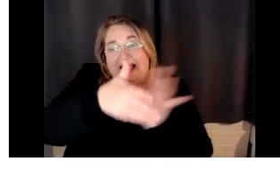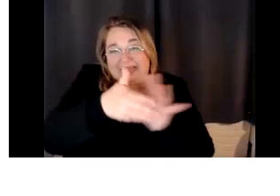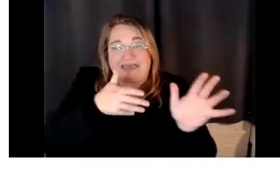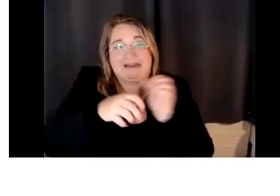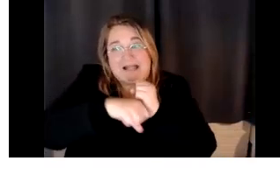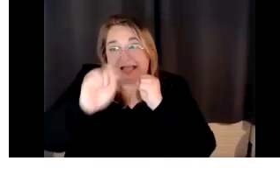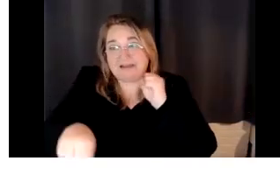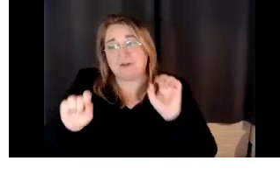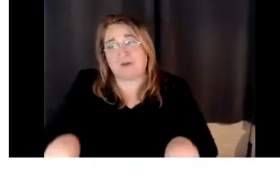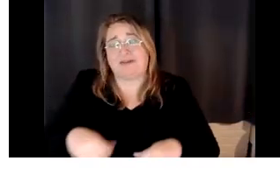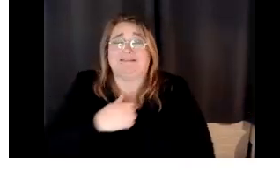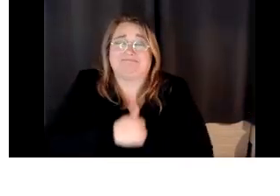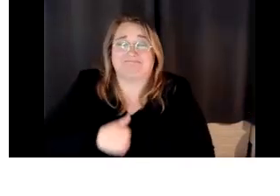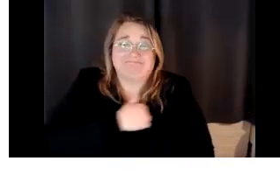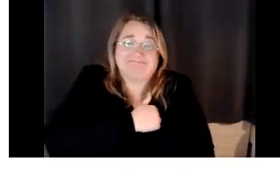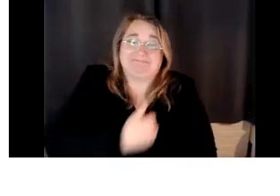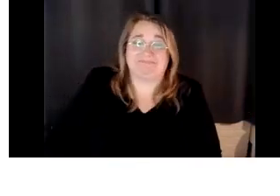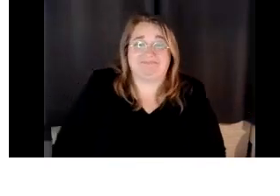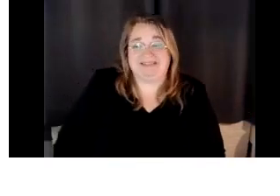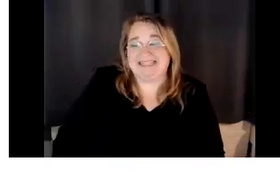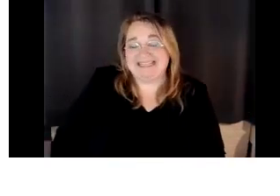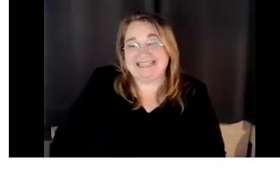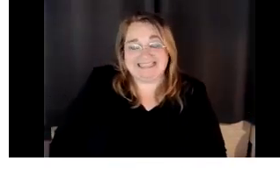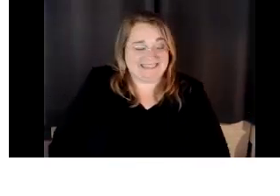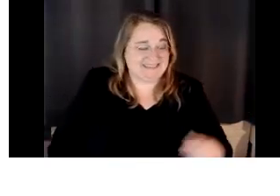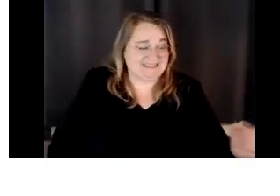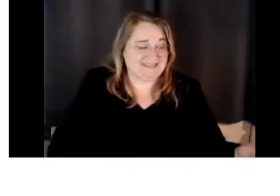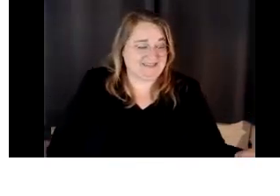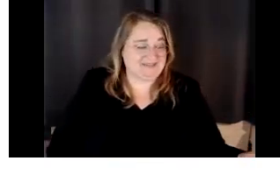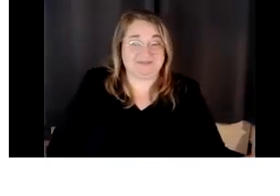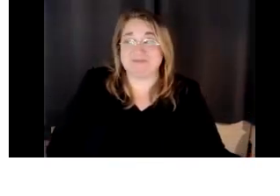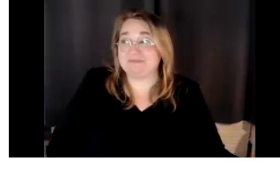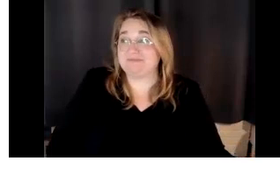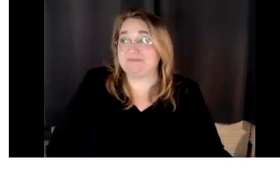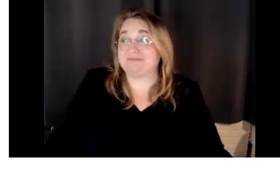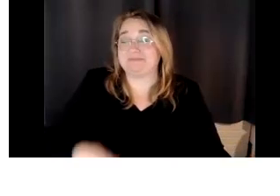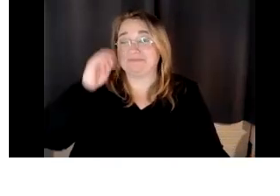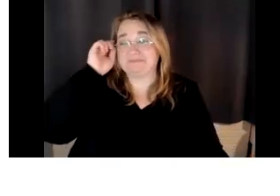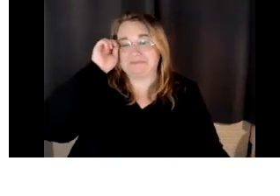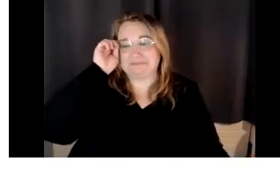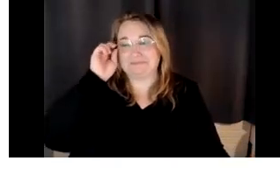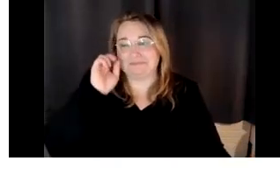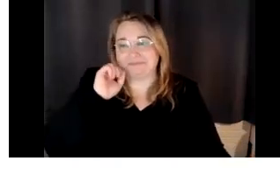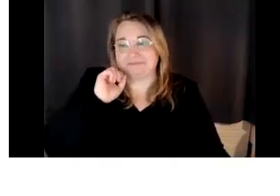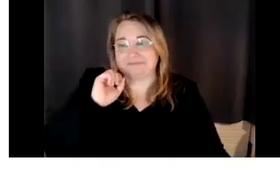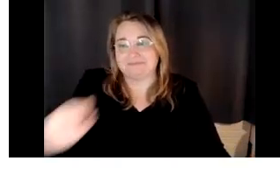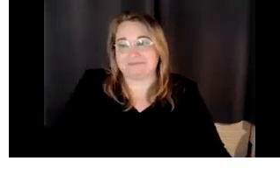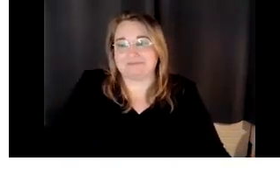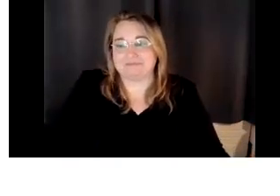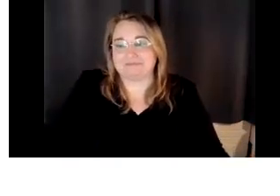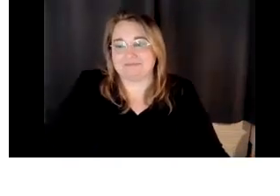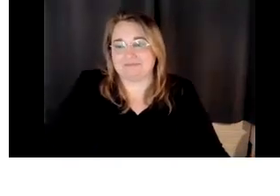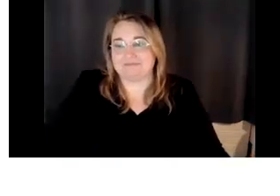Thank you. Sorry. Thank you so much. But it could be a tool for,